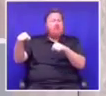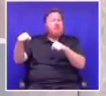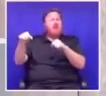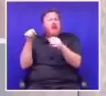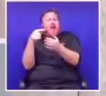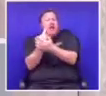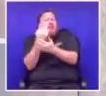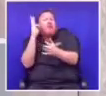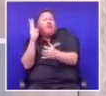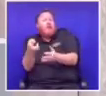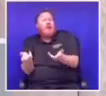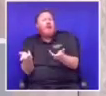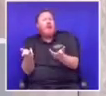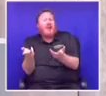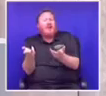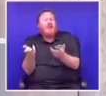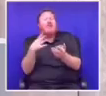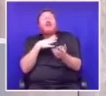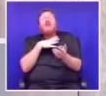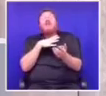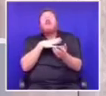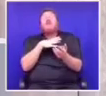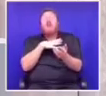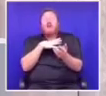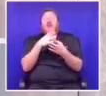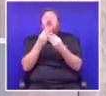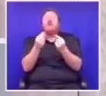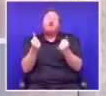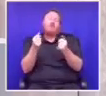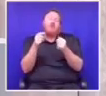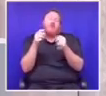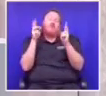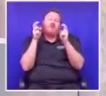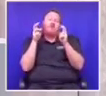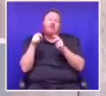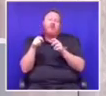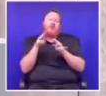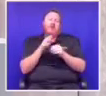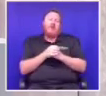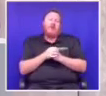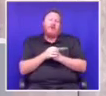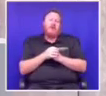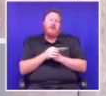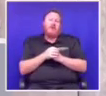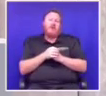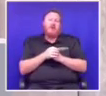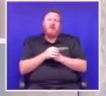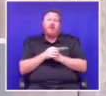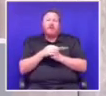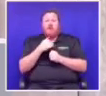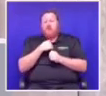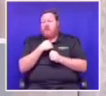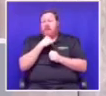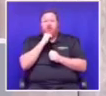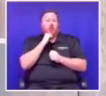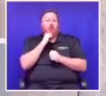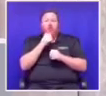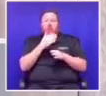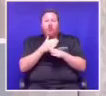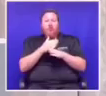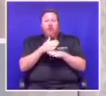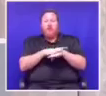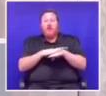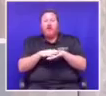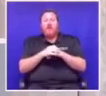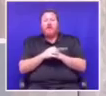We therefore need to find ways of resolving those. Now, I don't work on the basis that, you know,